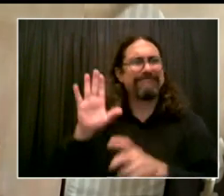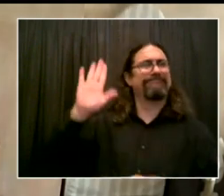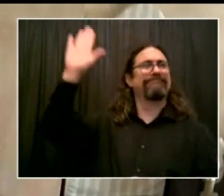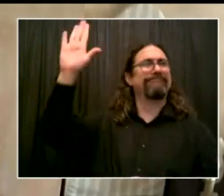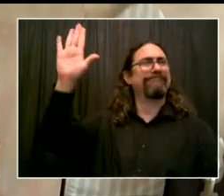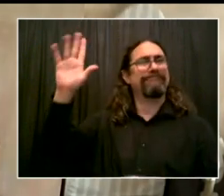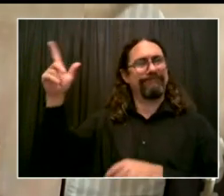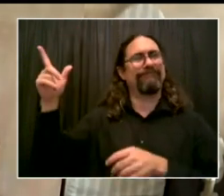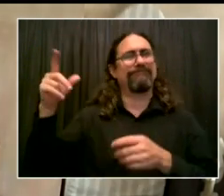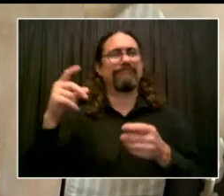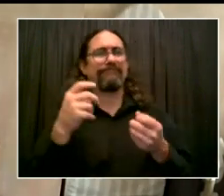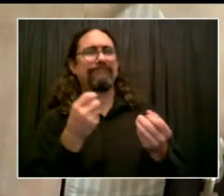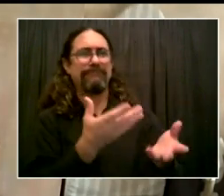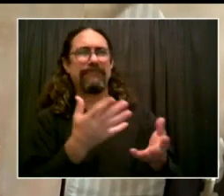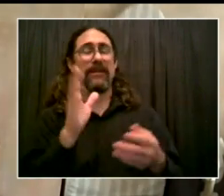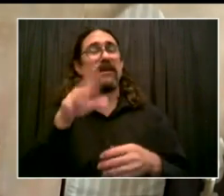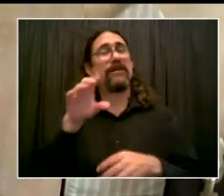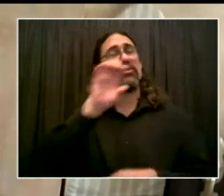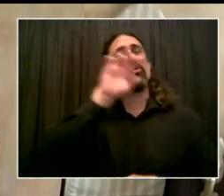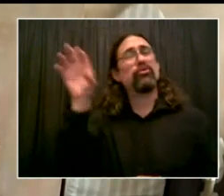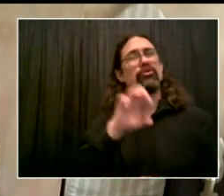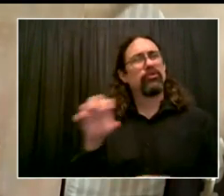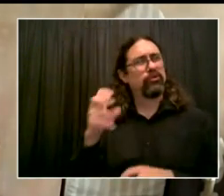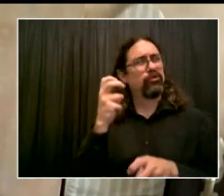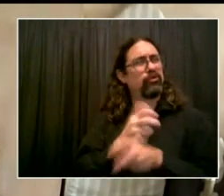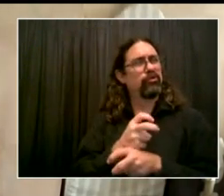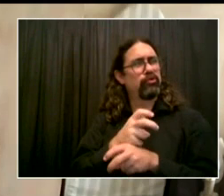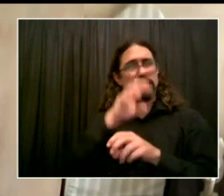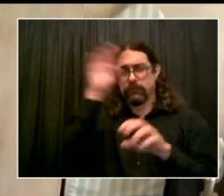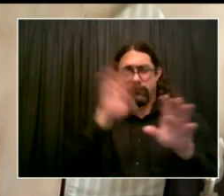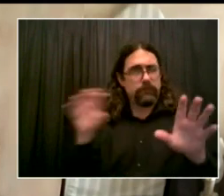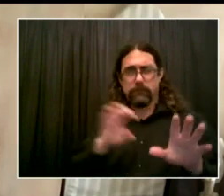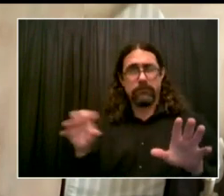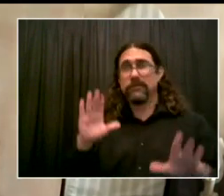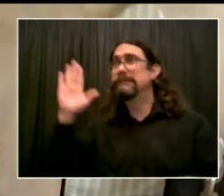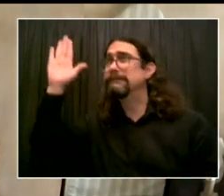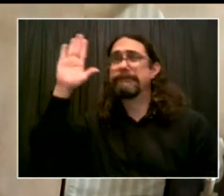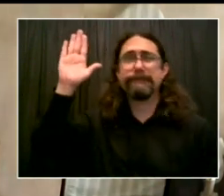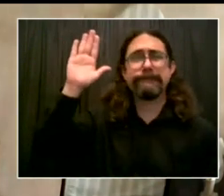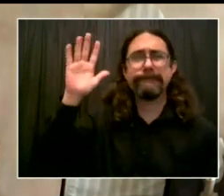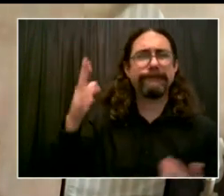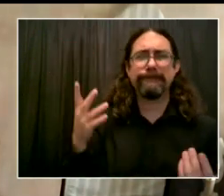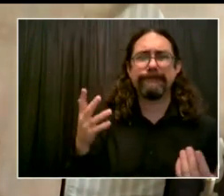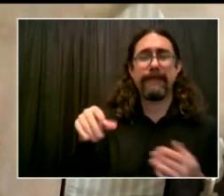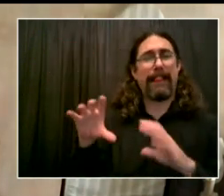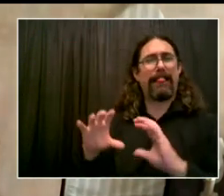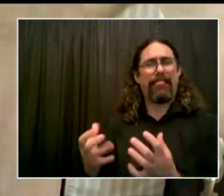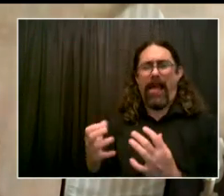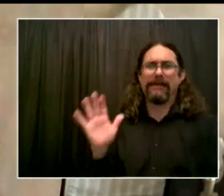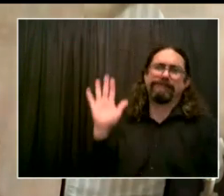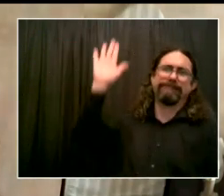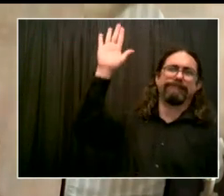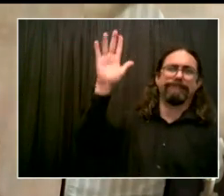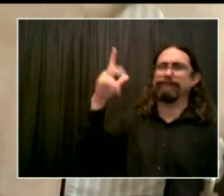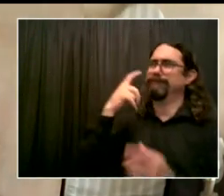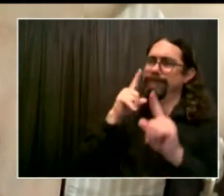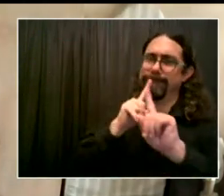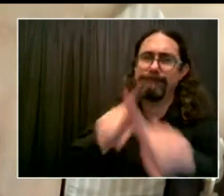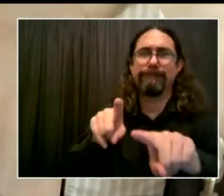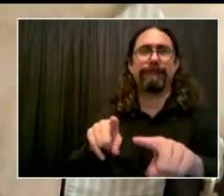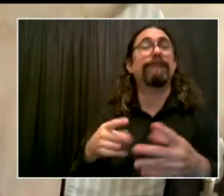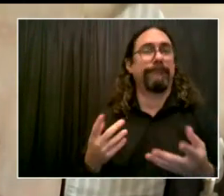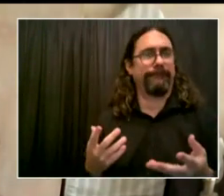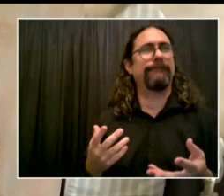learned that from a different perspective, from an educator's perspective, I am very supportive of what you have done.